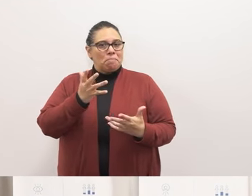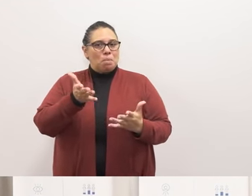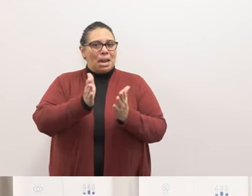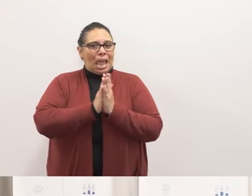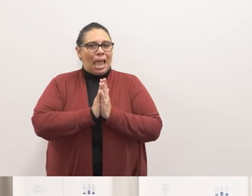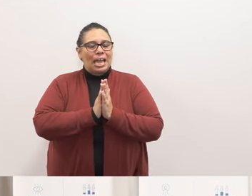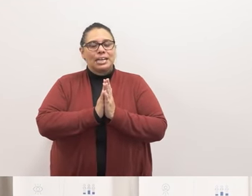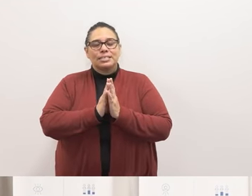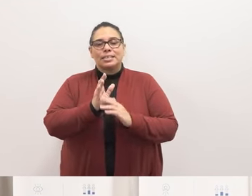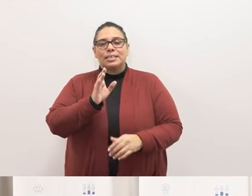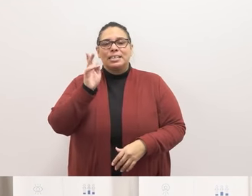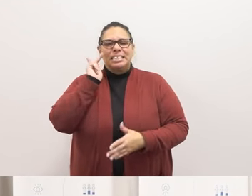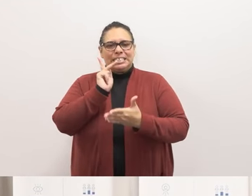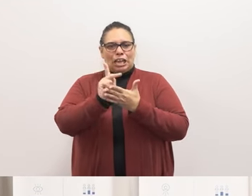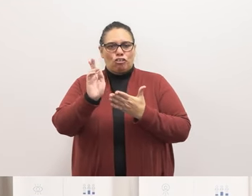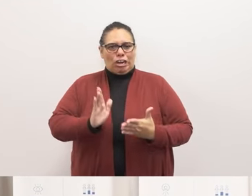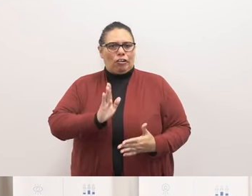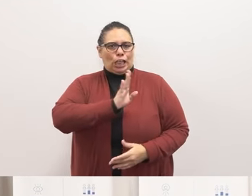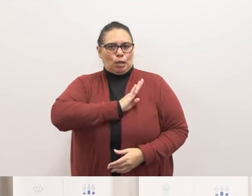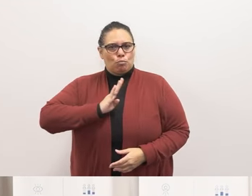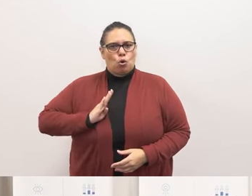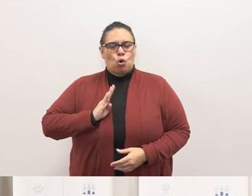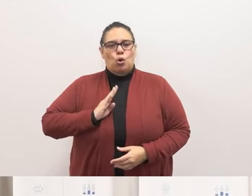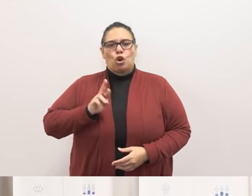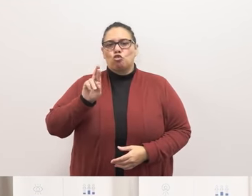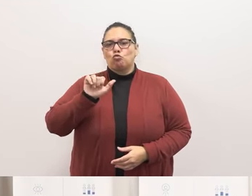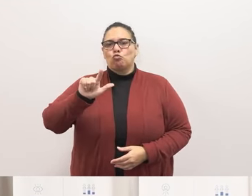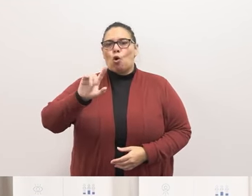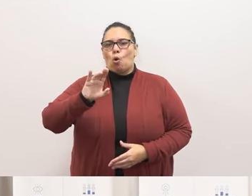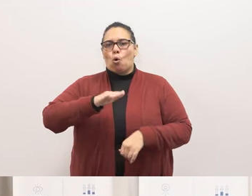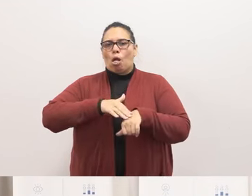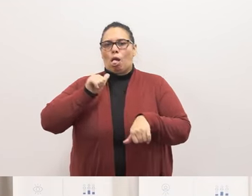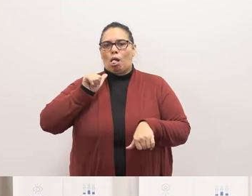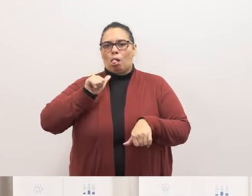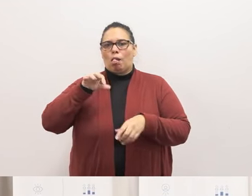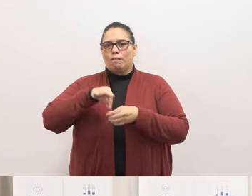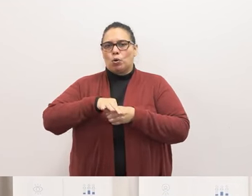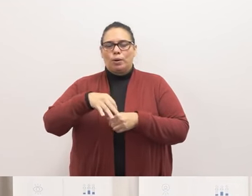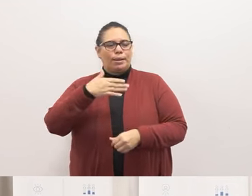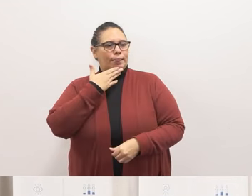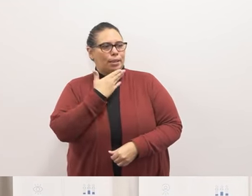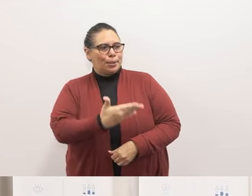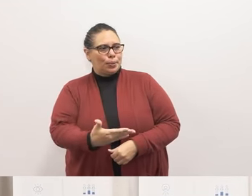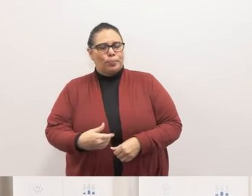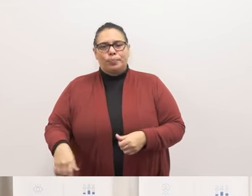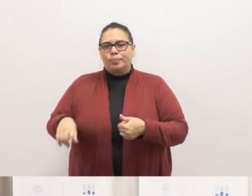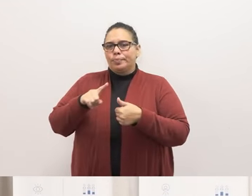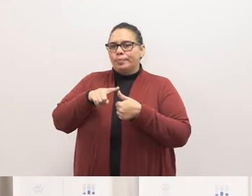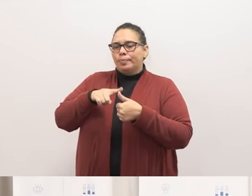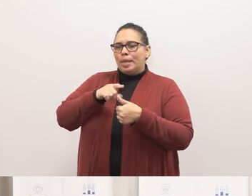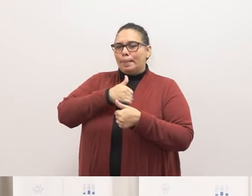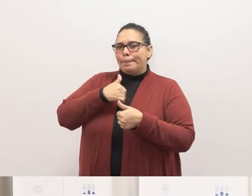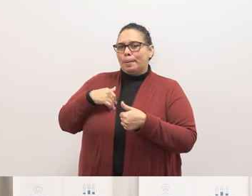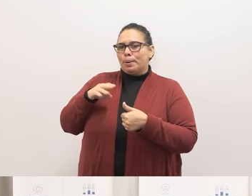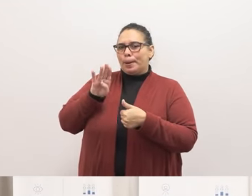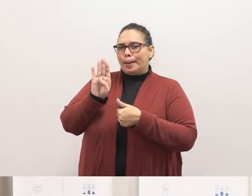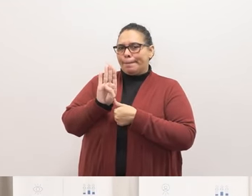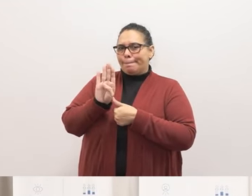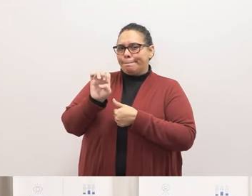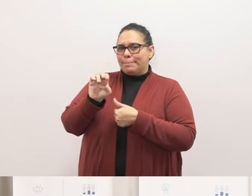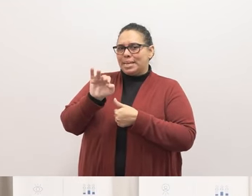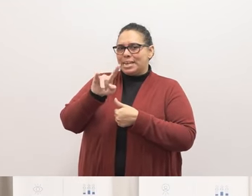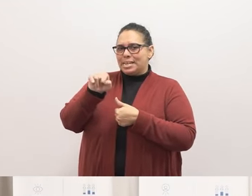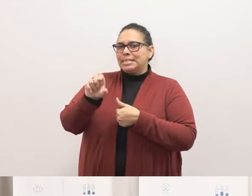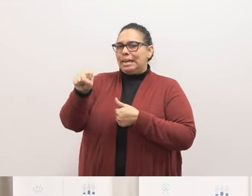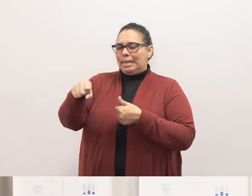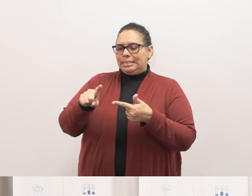ask our board secretary to take a roll call vote thank you member Benitez aye president